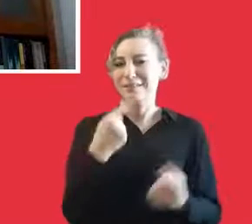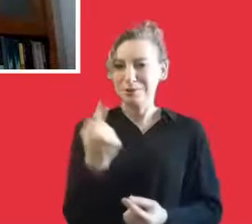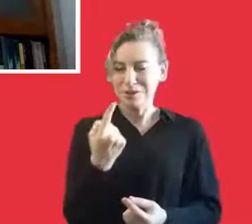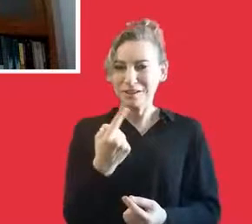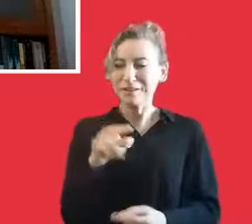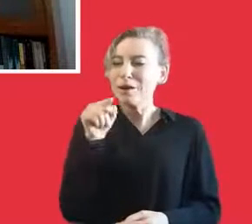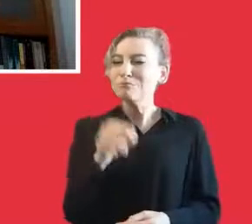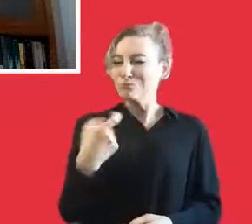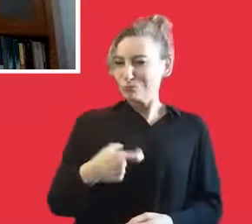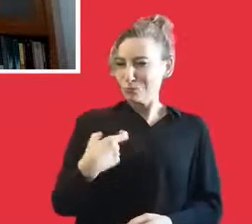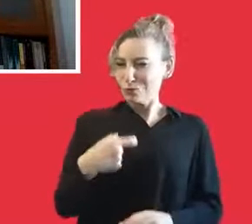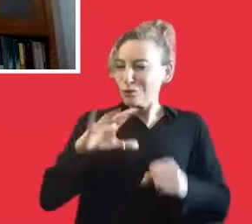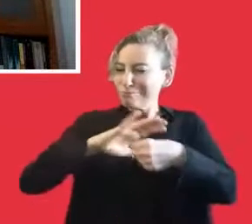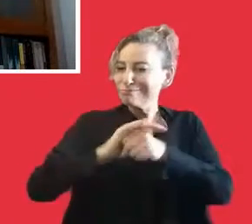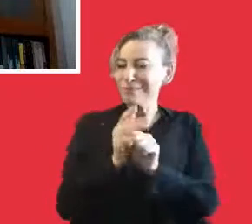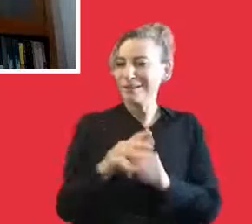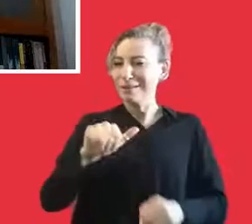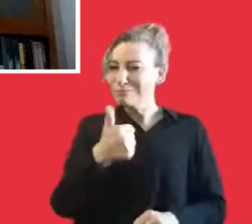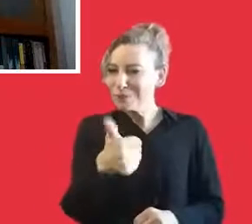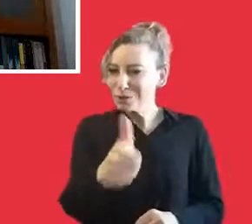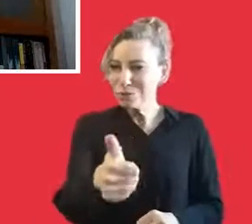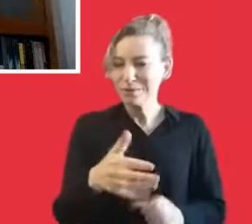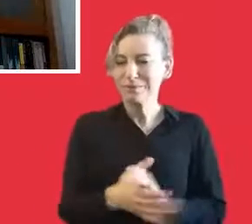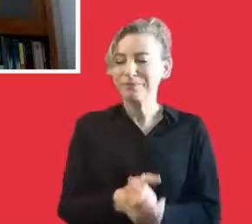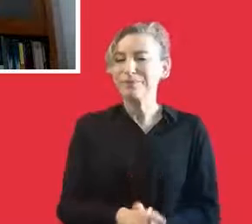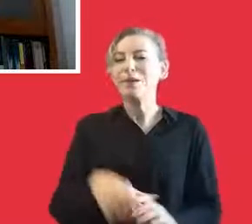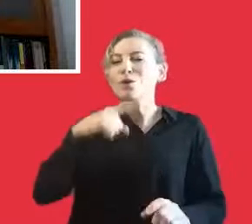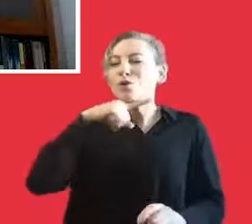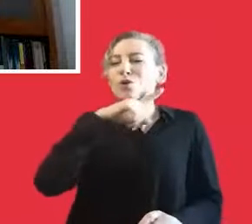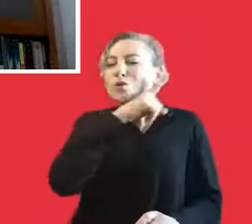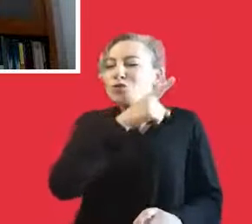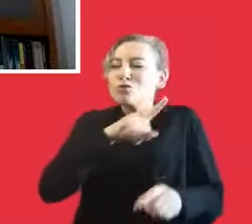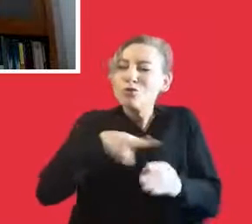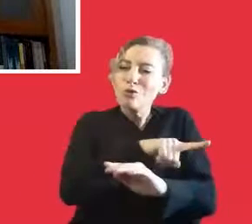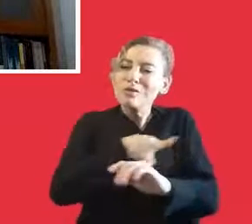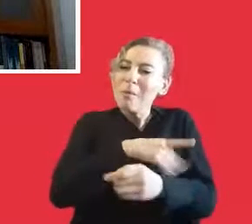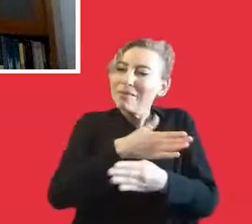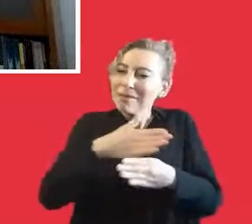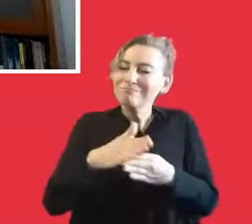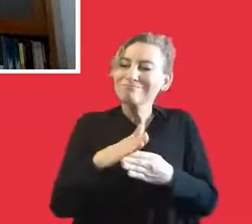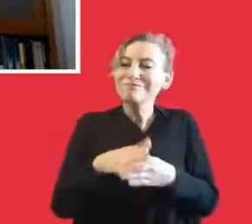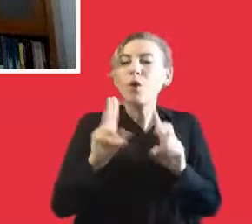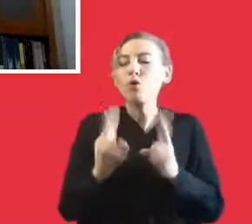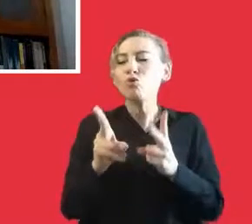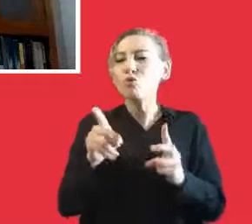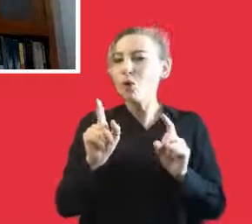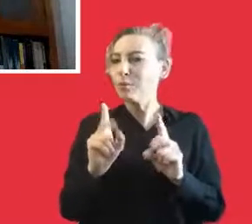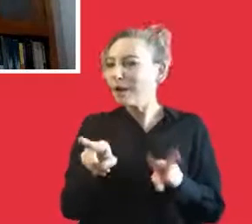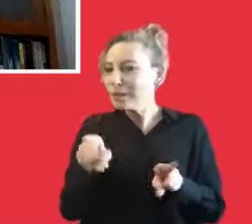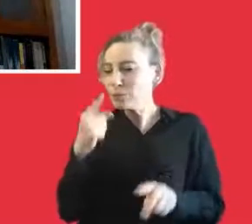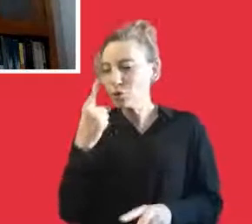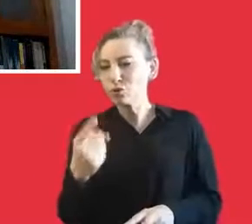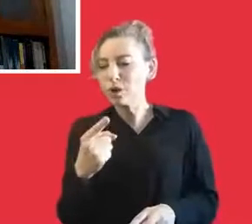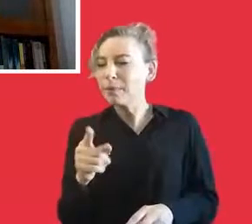to that. And so in the epidemic, so we are passing through tough times. We are acting that